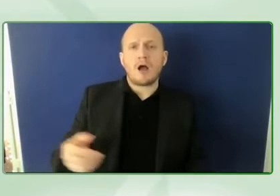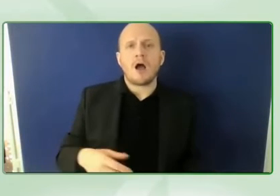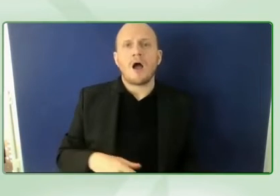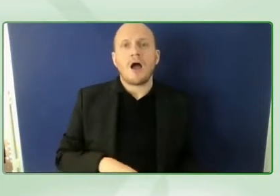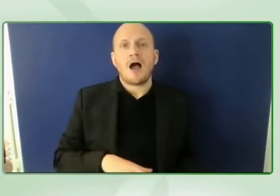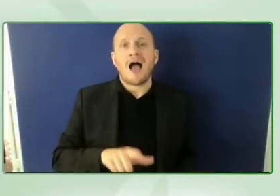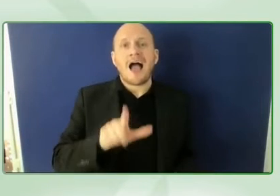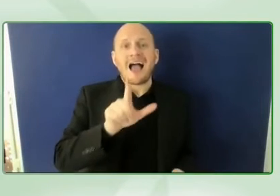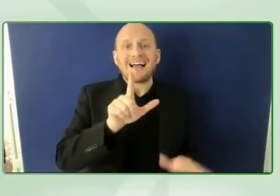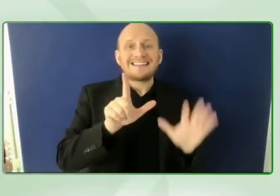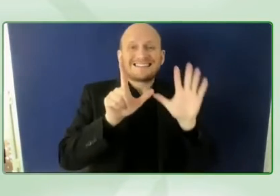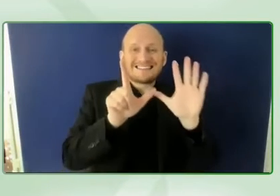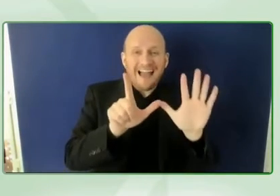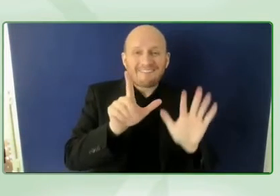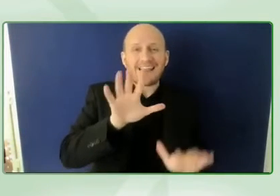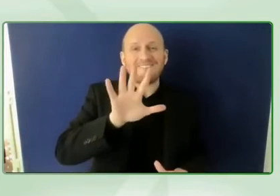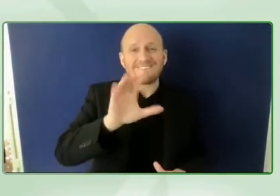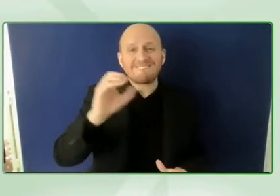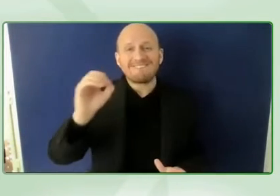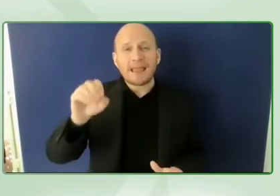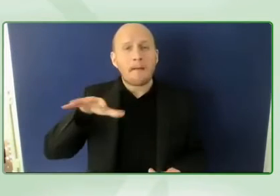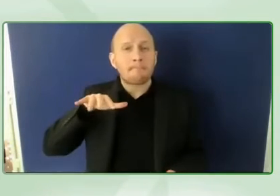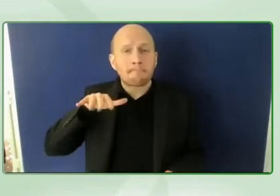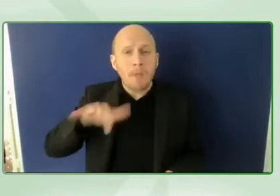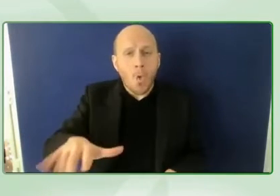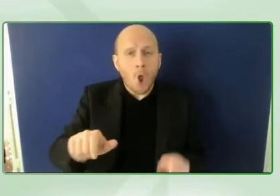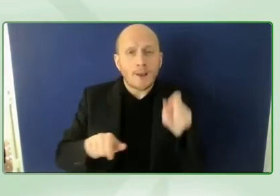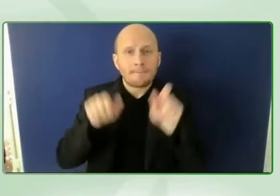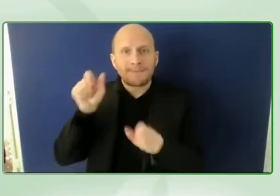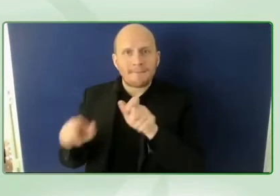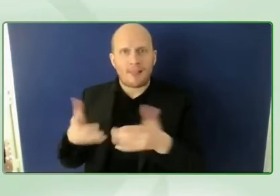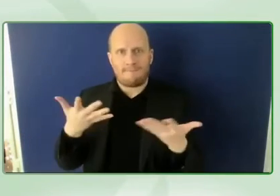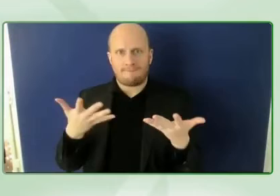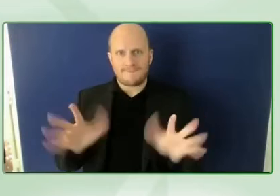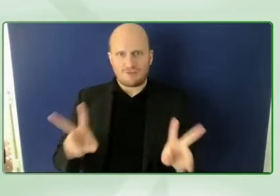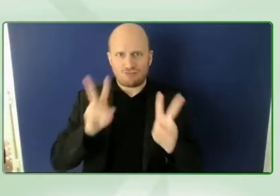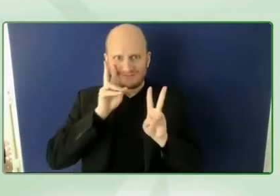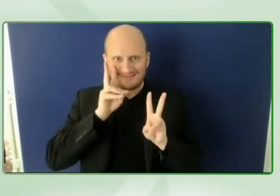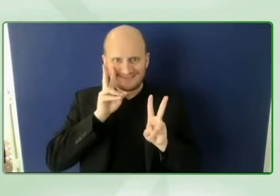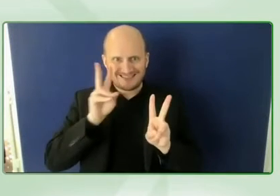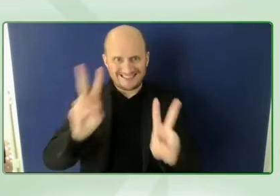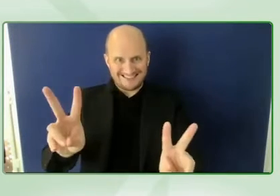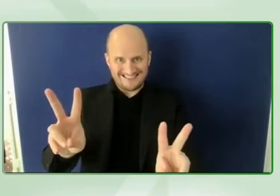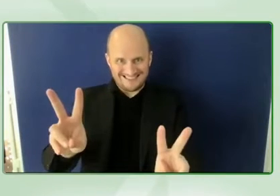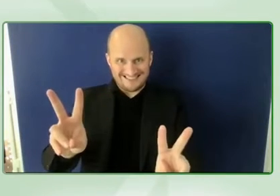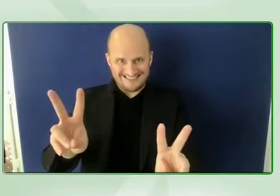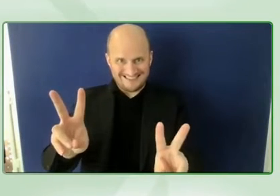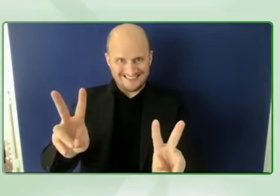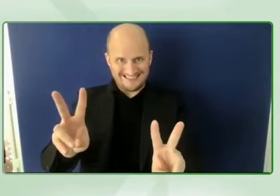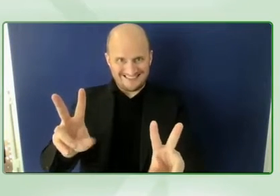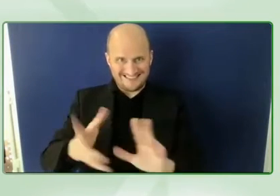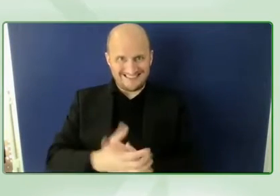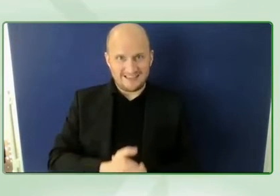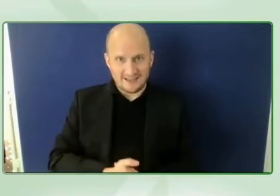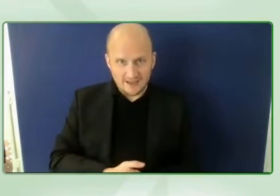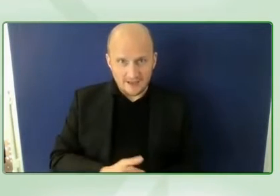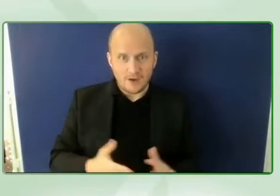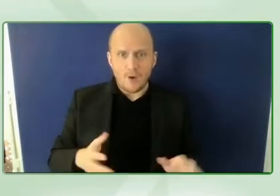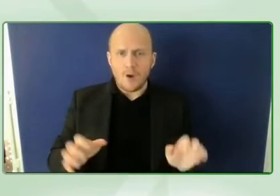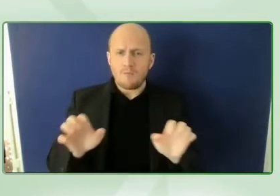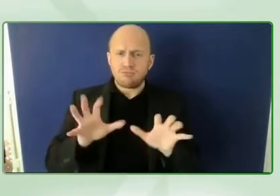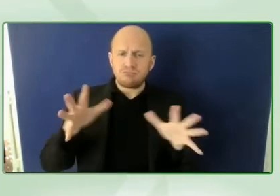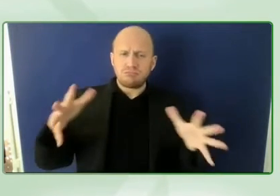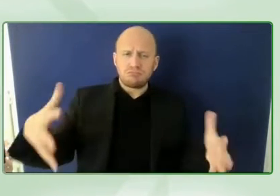the media coverage alone for the launch of we the 15 reached 6.2 billion people that's equivalent to